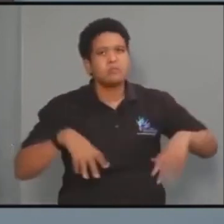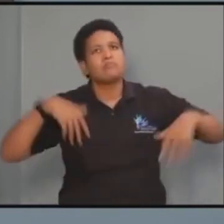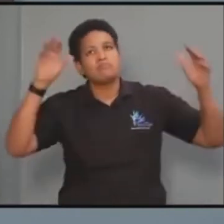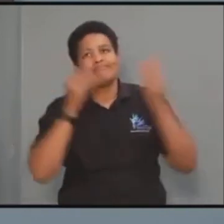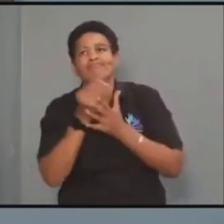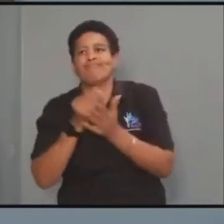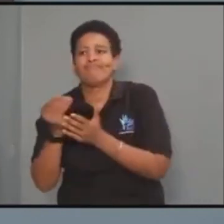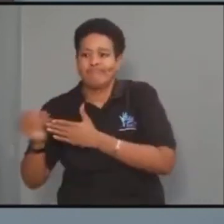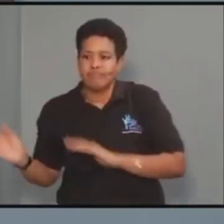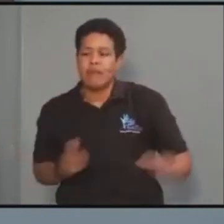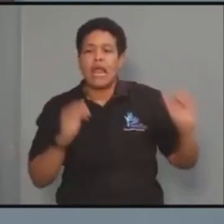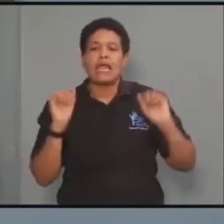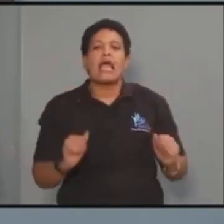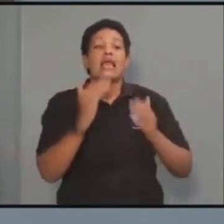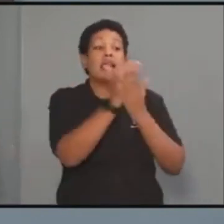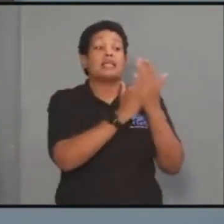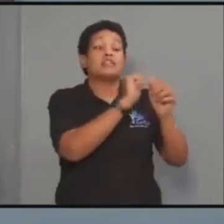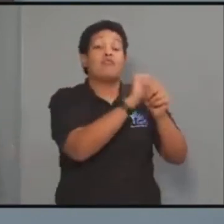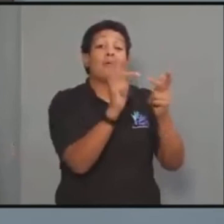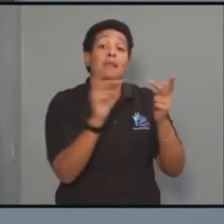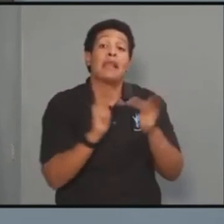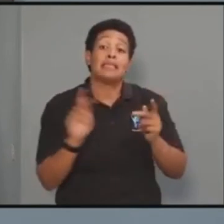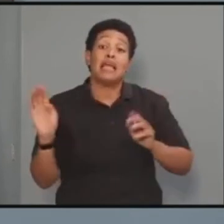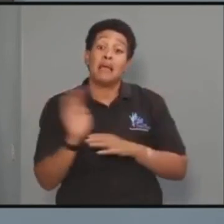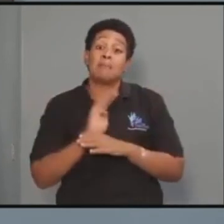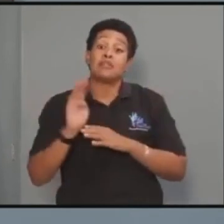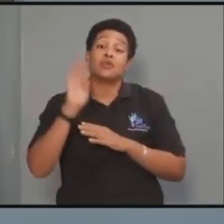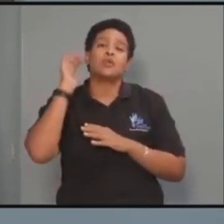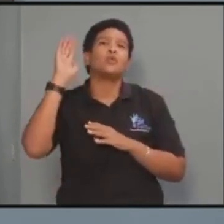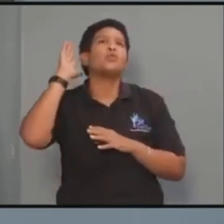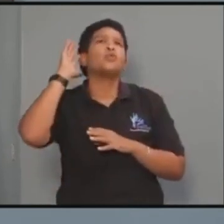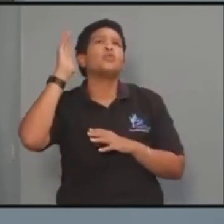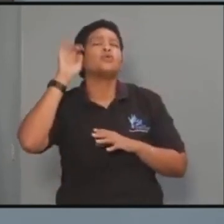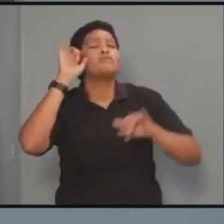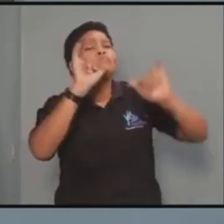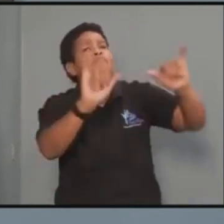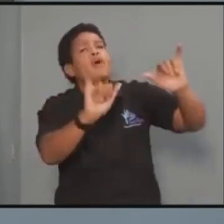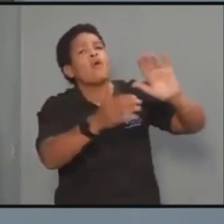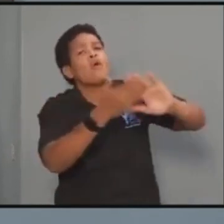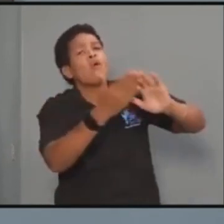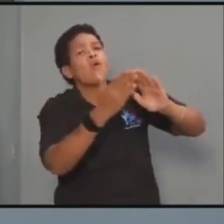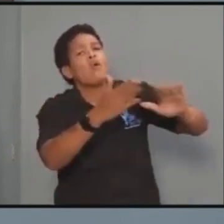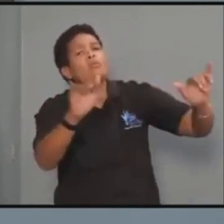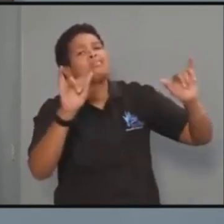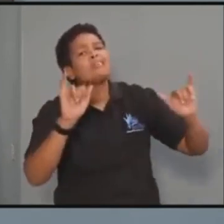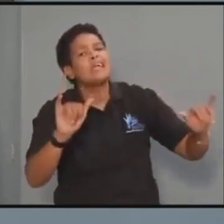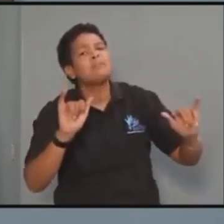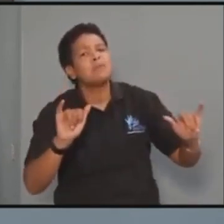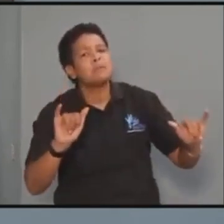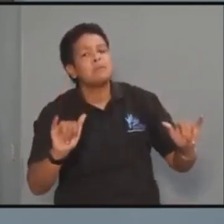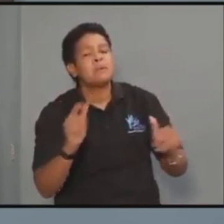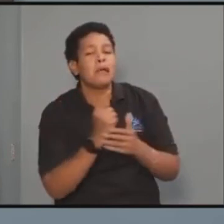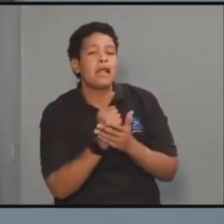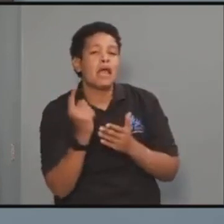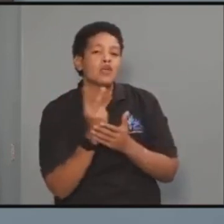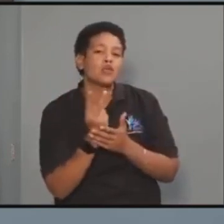The list of workplaces and businesses which will not have to close at midday remains the same as the last two